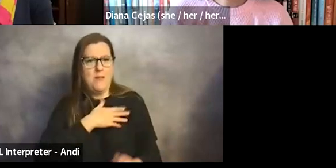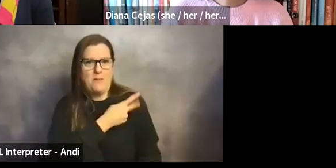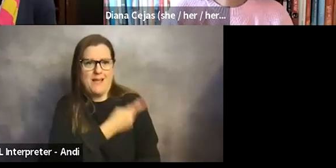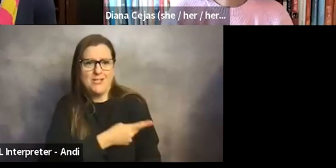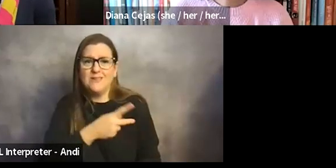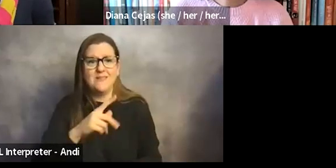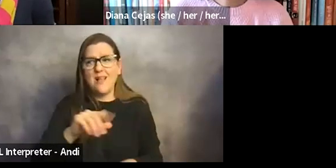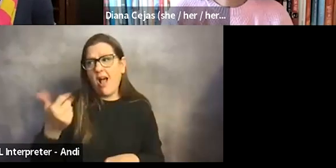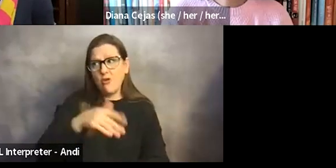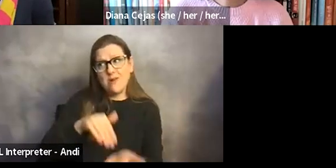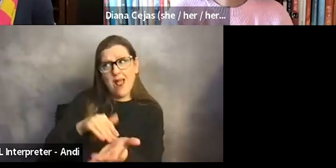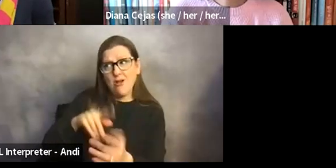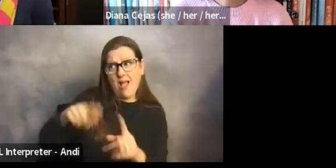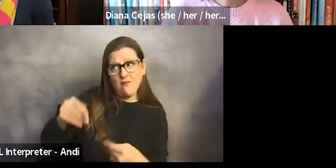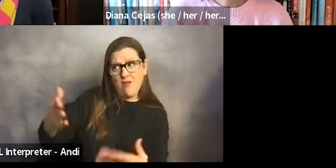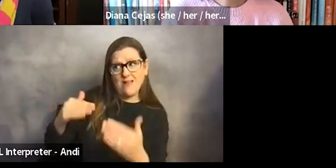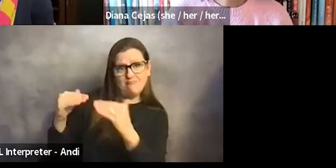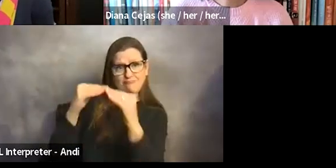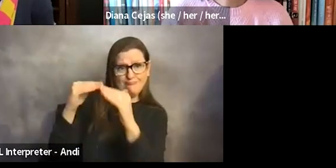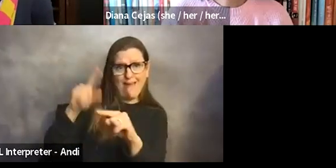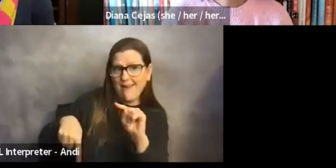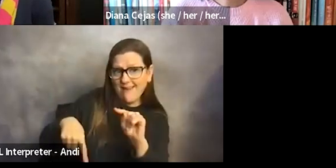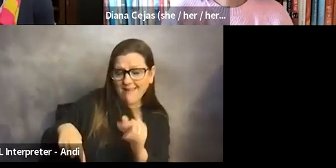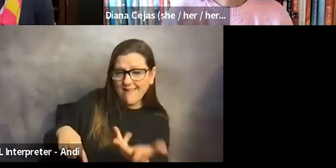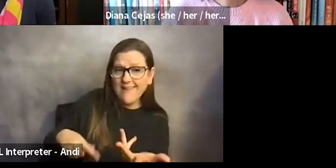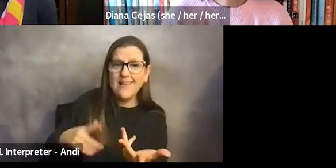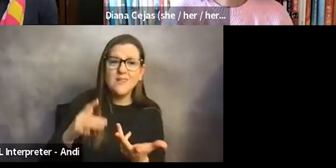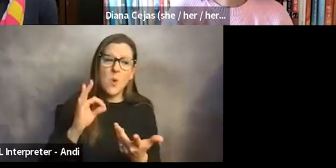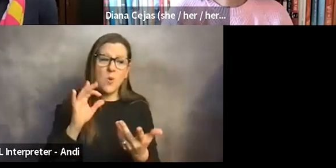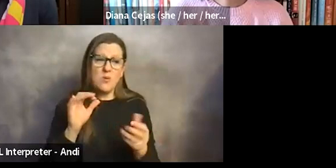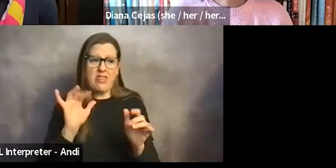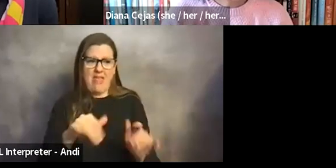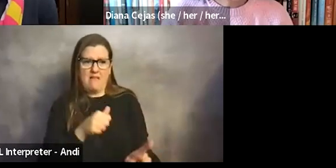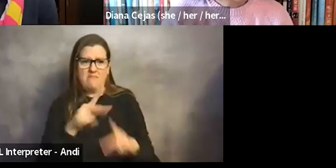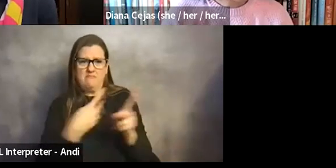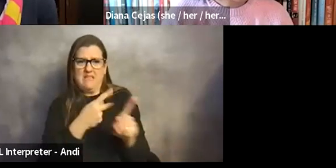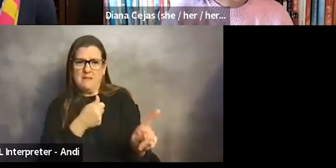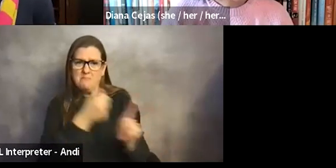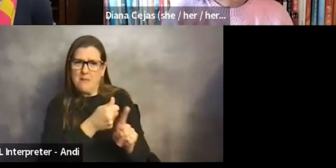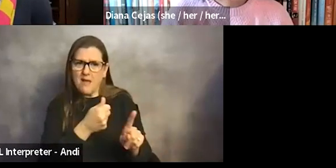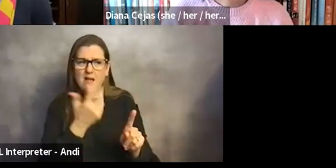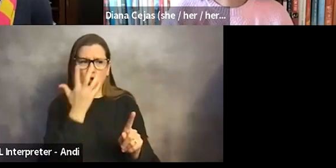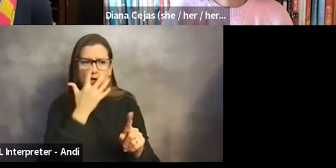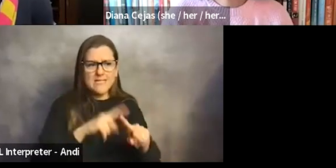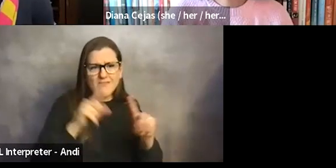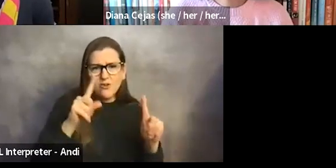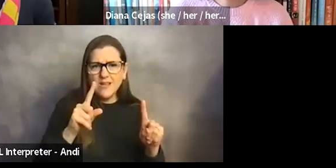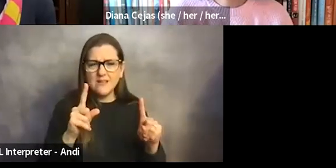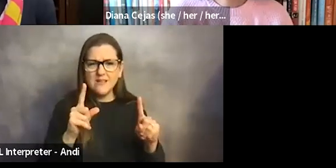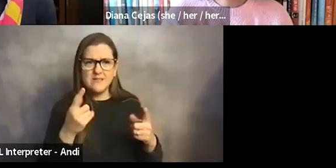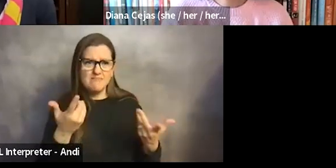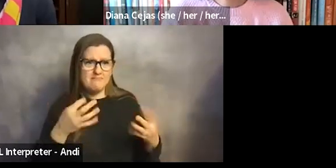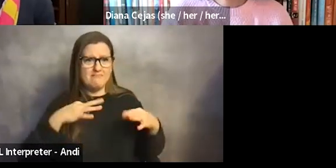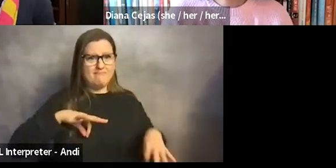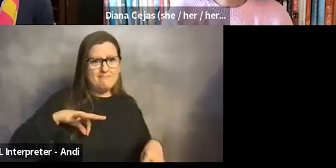couldn't and, and opportunities to have an impact, you know, maybe, maybe differently, or even even better